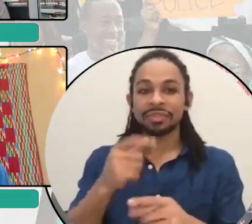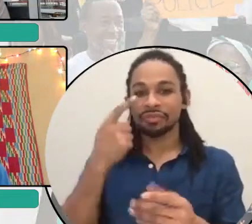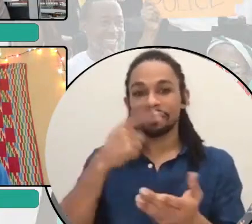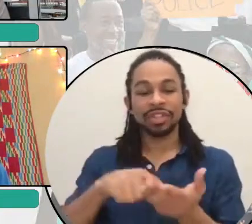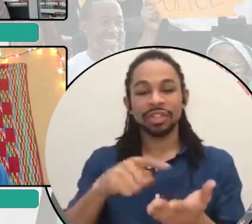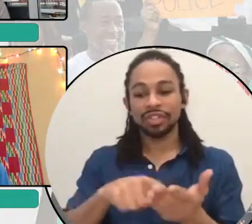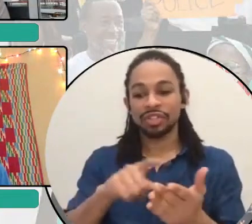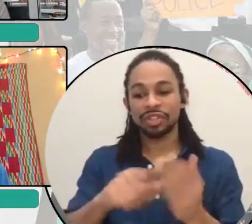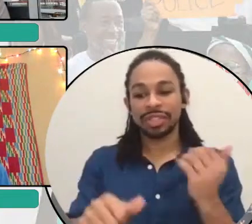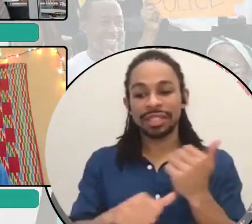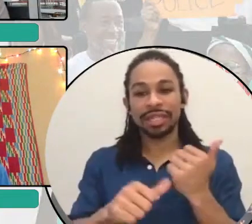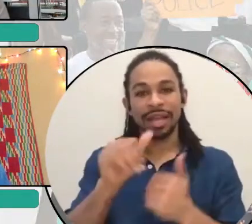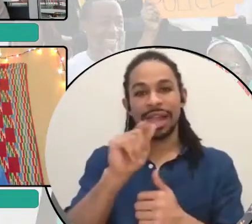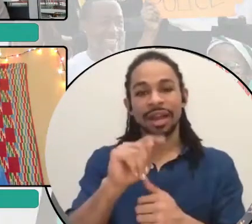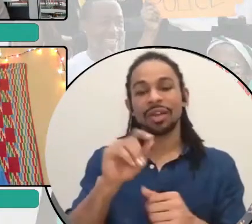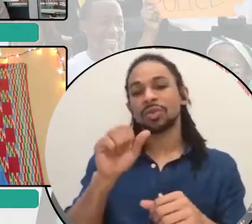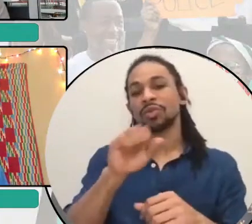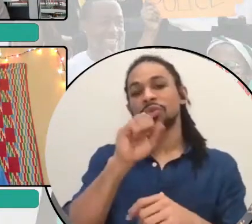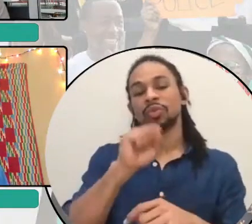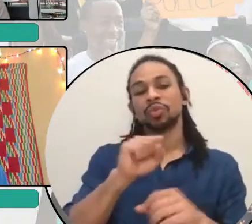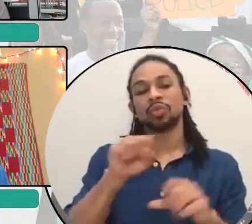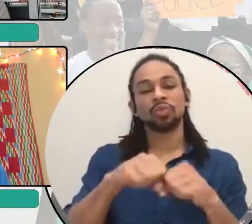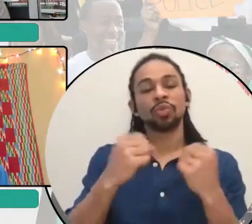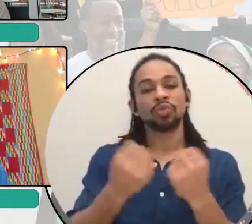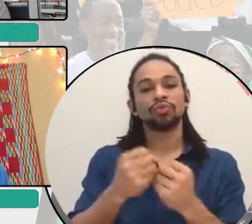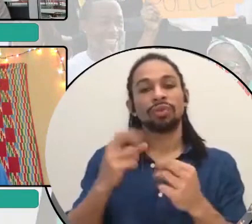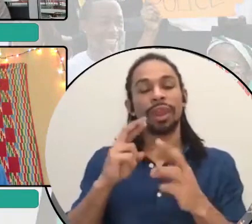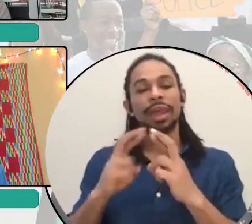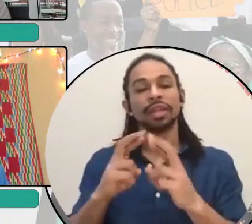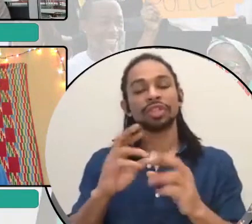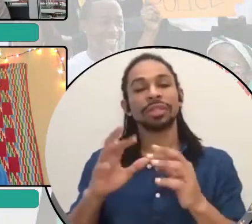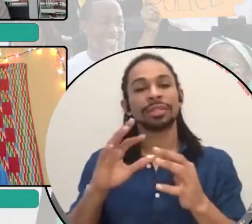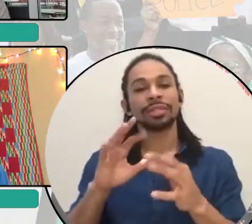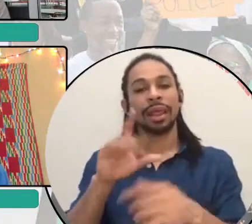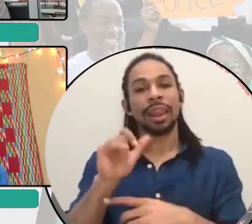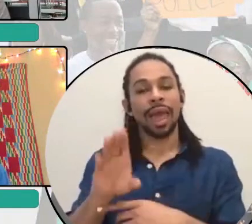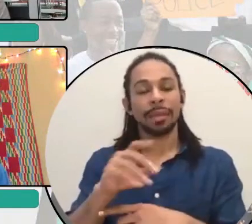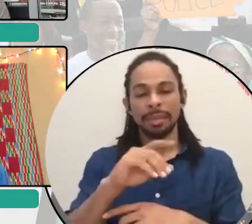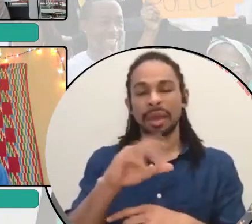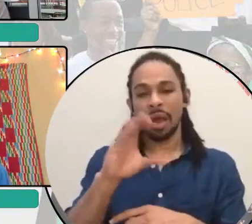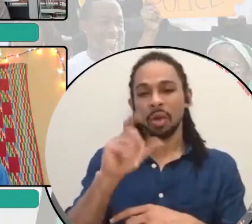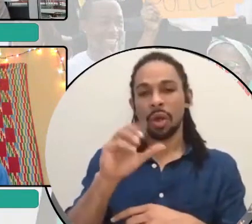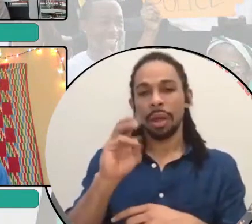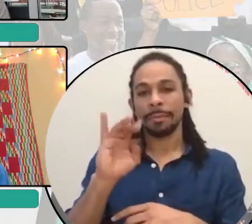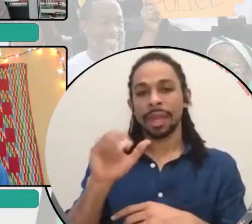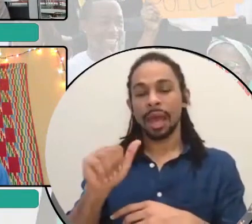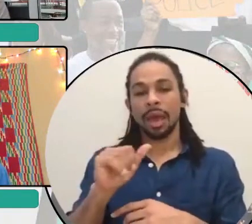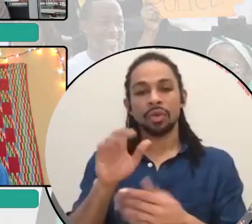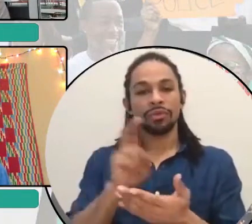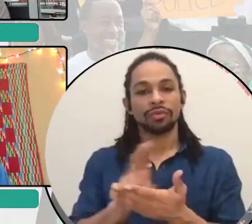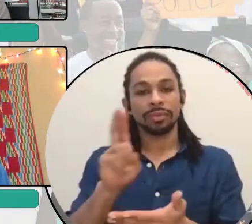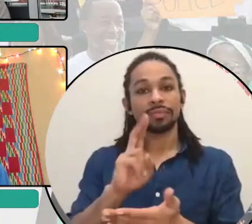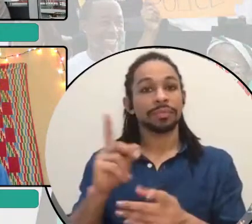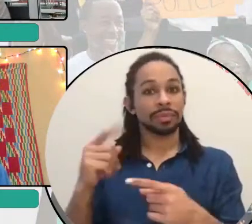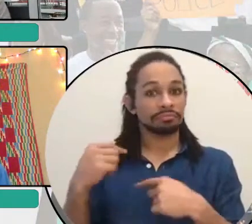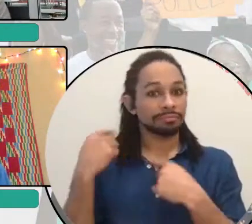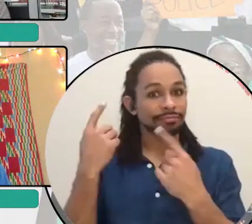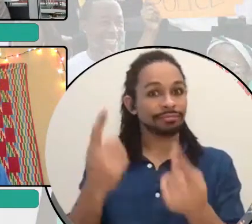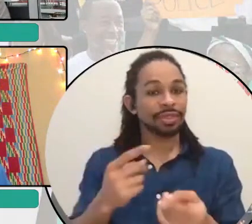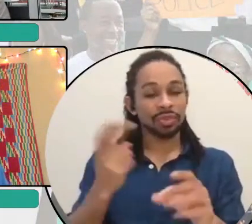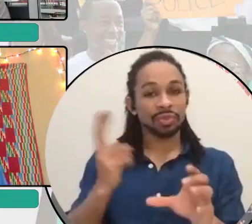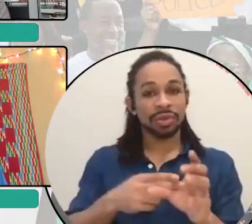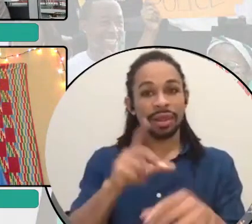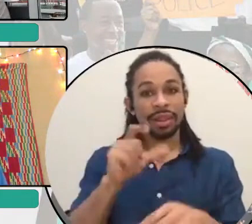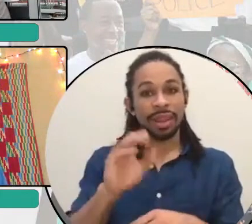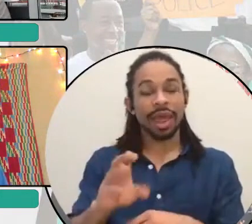Relations Lab at Columbia University. Since joining the lab in August, Ivan has served as a teaching